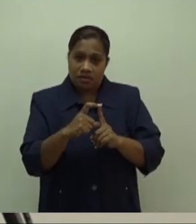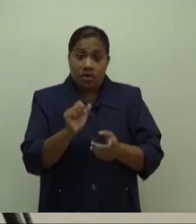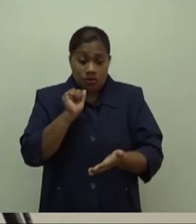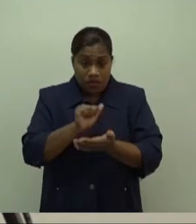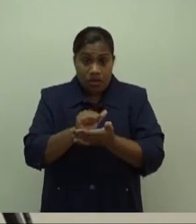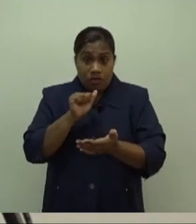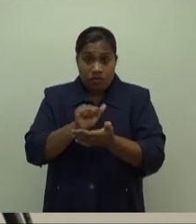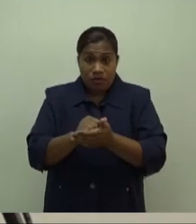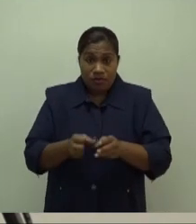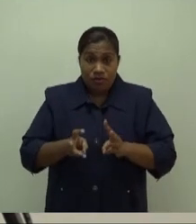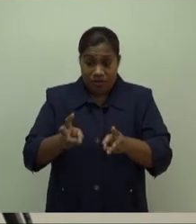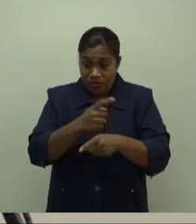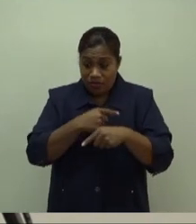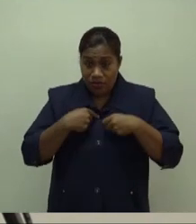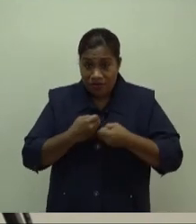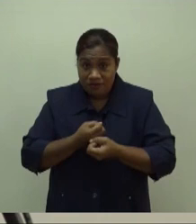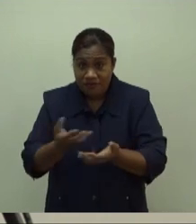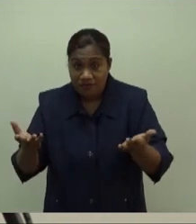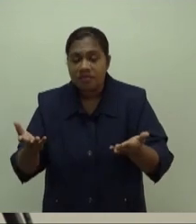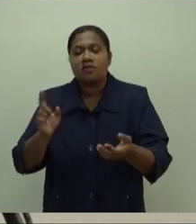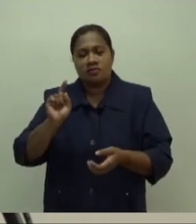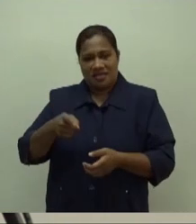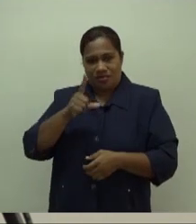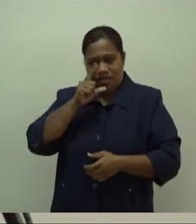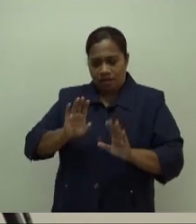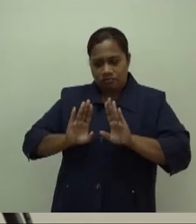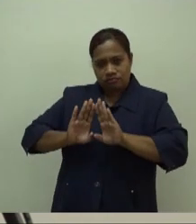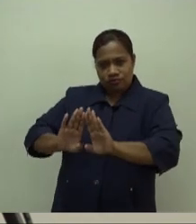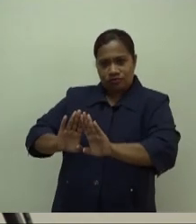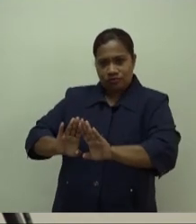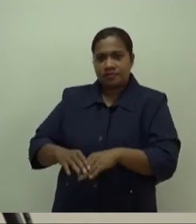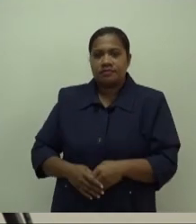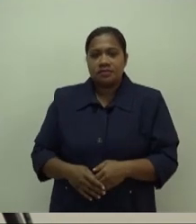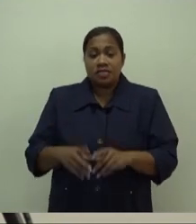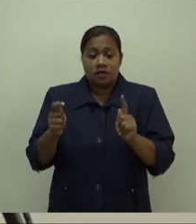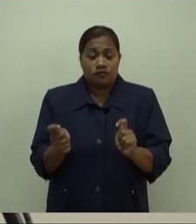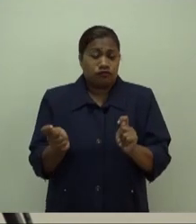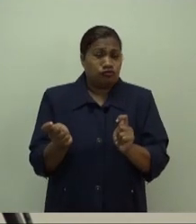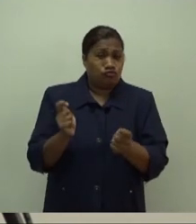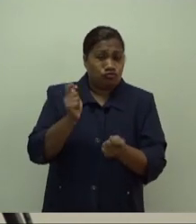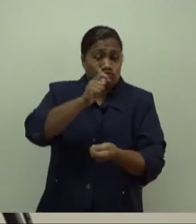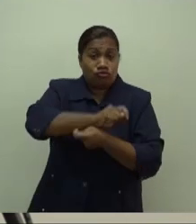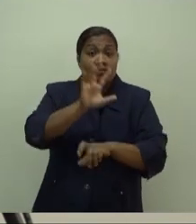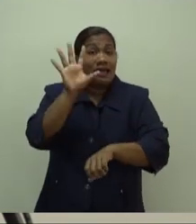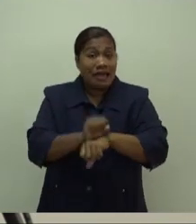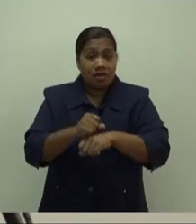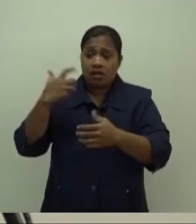Changing habits, which sometimes have been in trends for decades, is not easy. It requires patience.